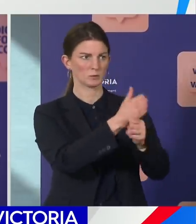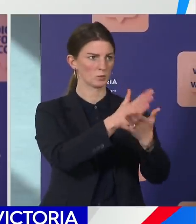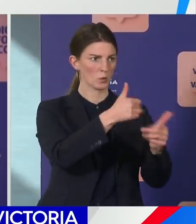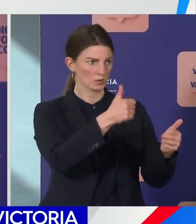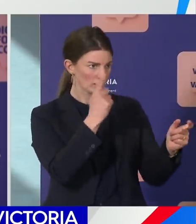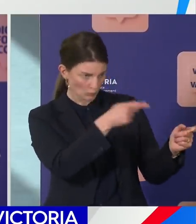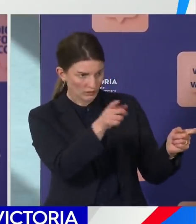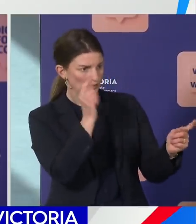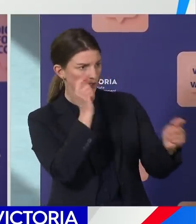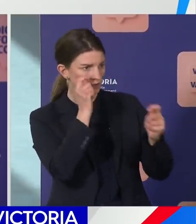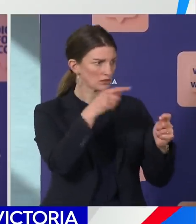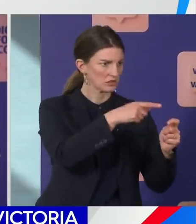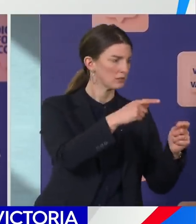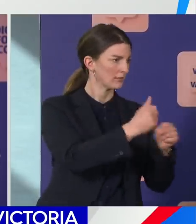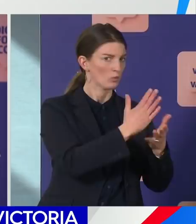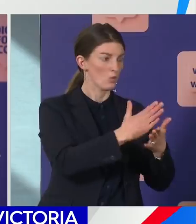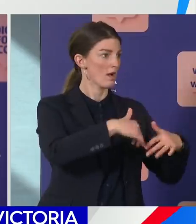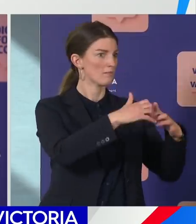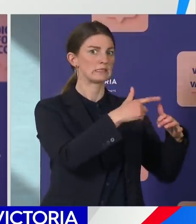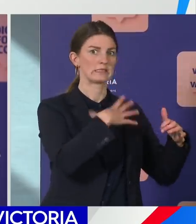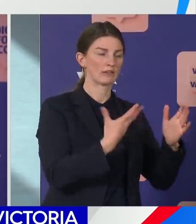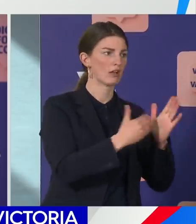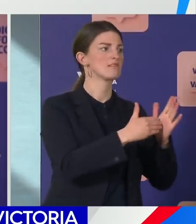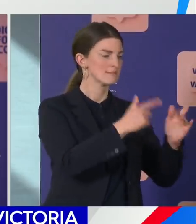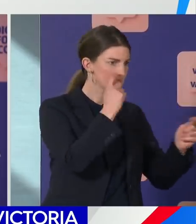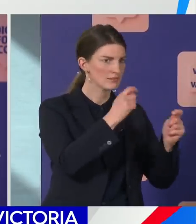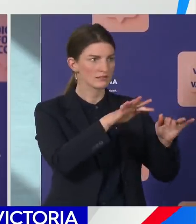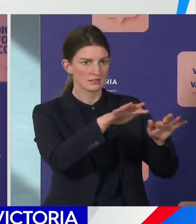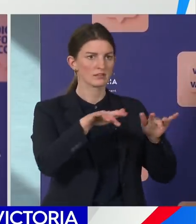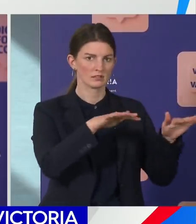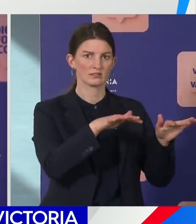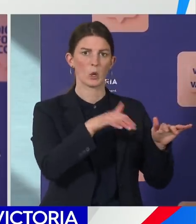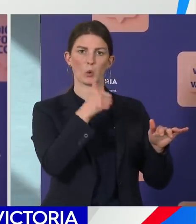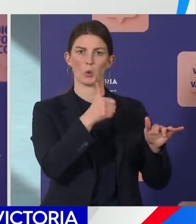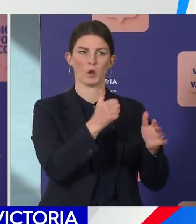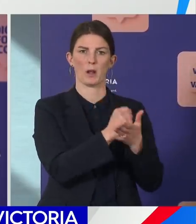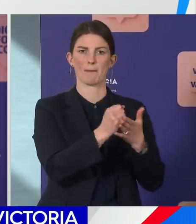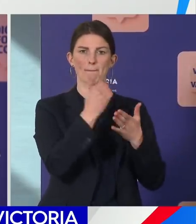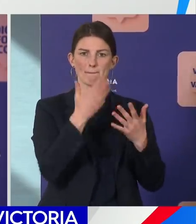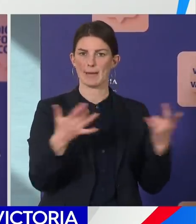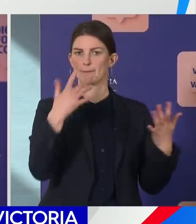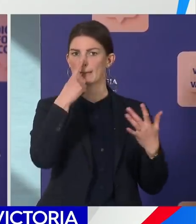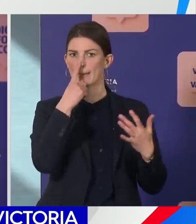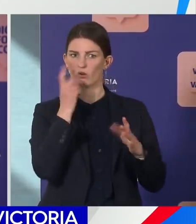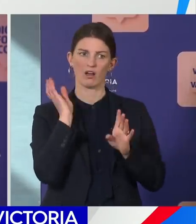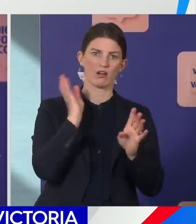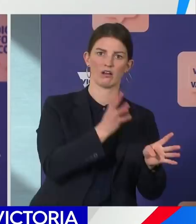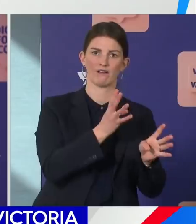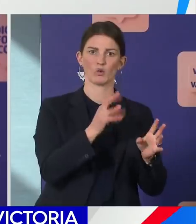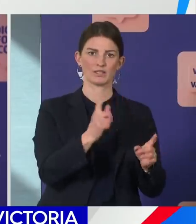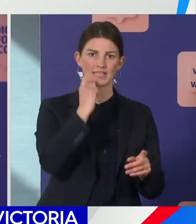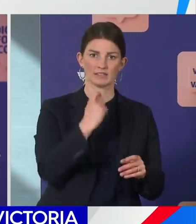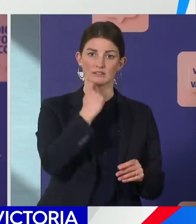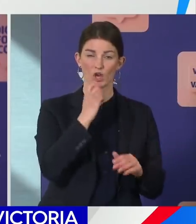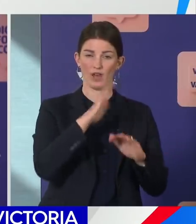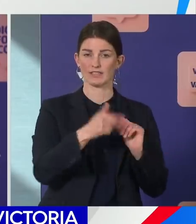respond to those testing calls in really solid numbers, with more than 20,000 tests being done